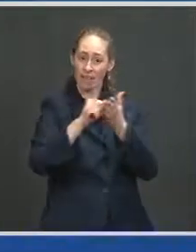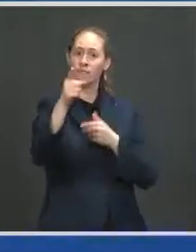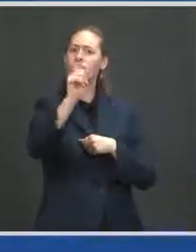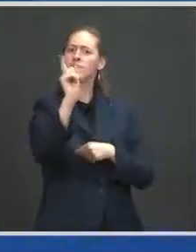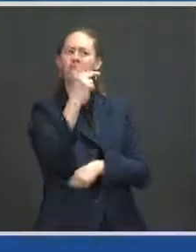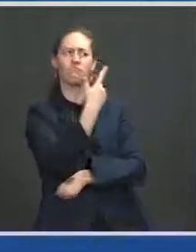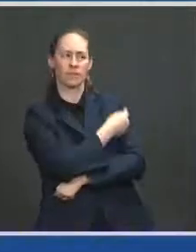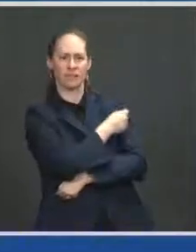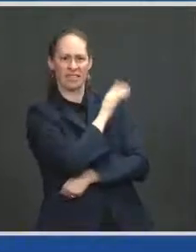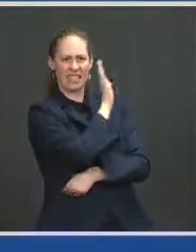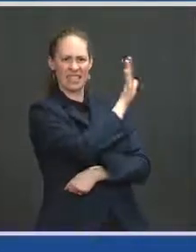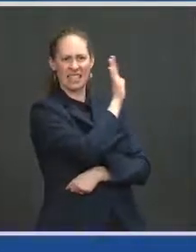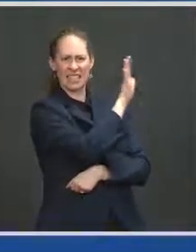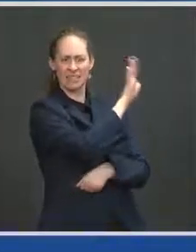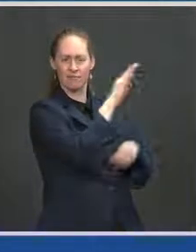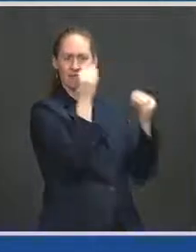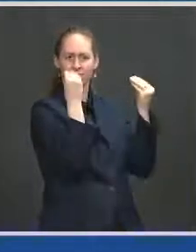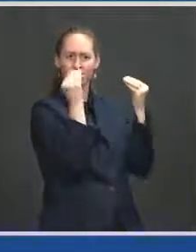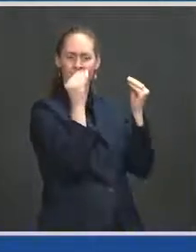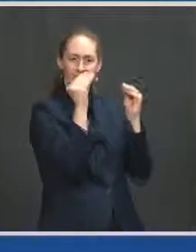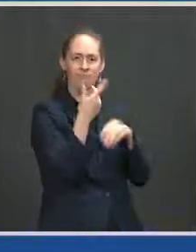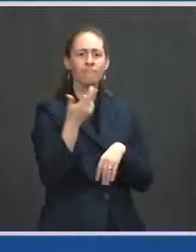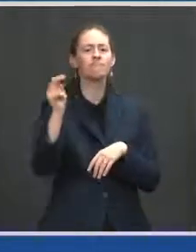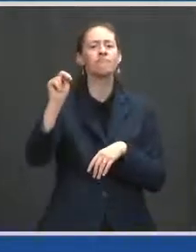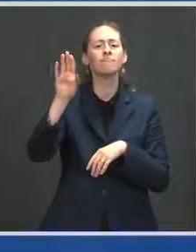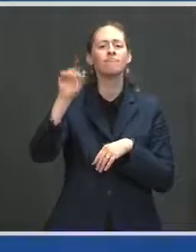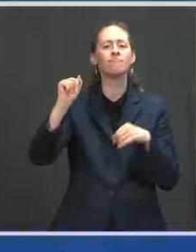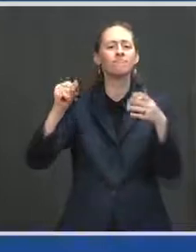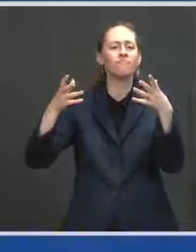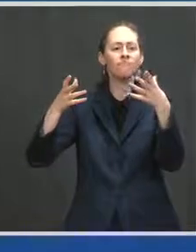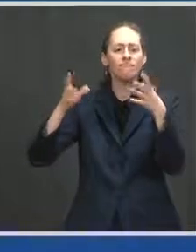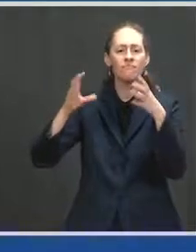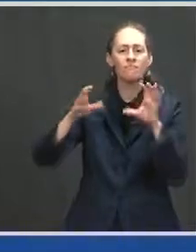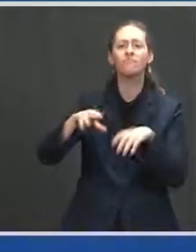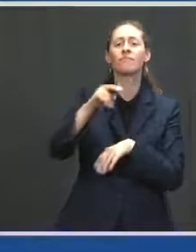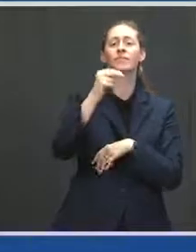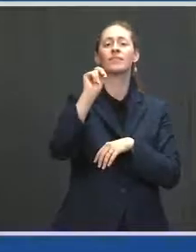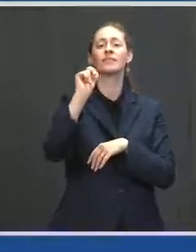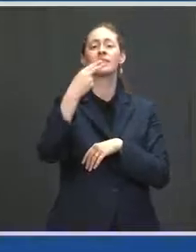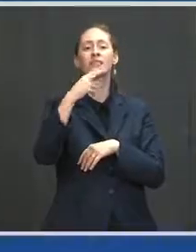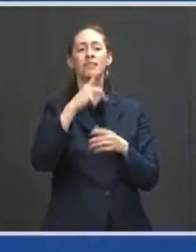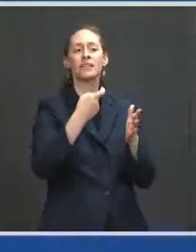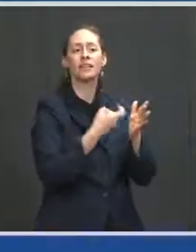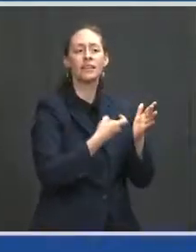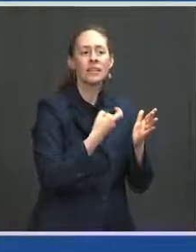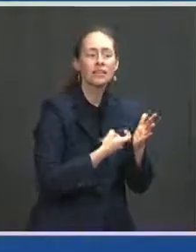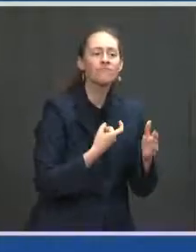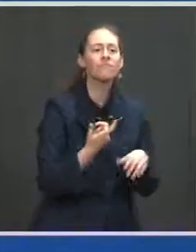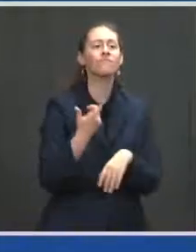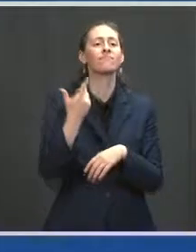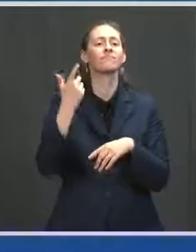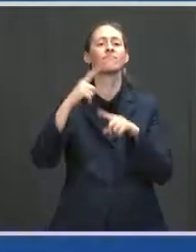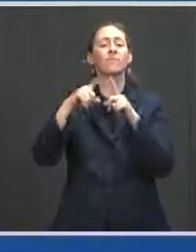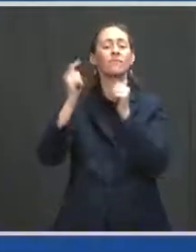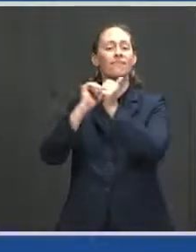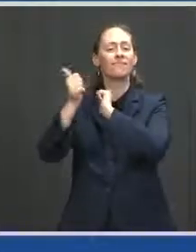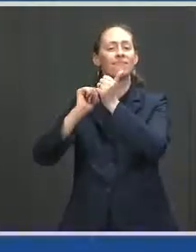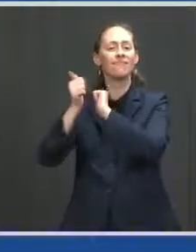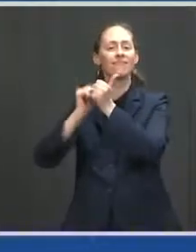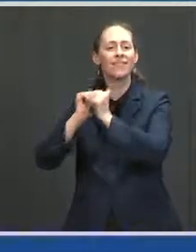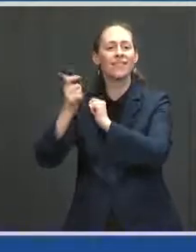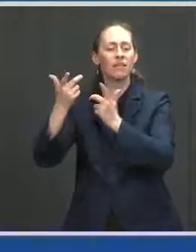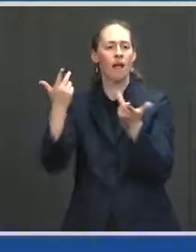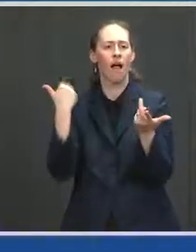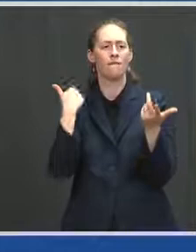The NBA, the NHL, NASCAR, NASCAR tracks, they're offering vaccines outside playoff games